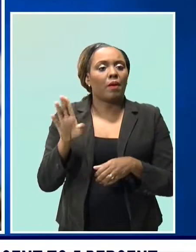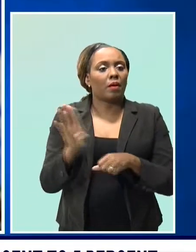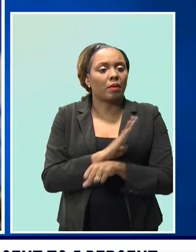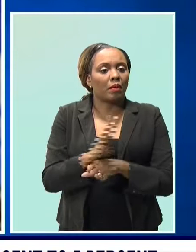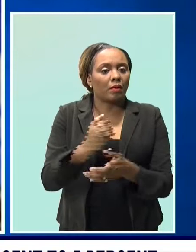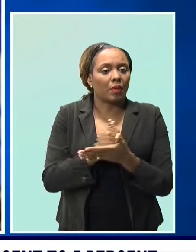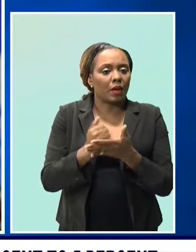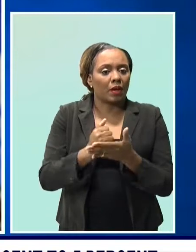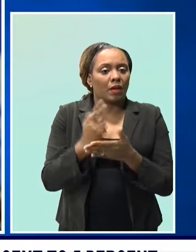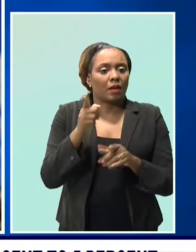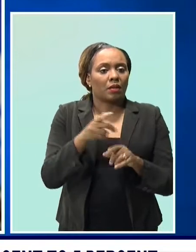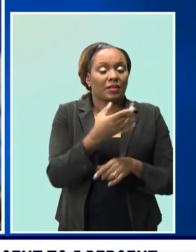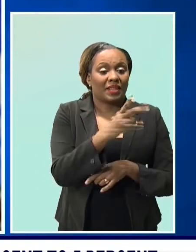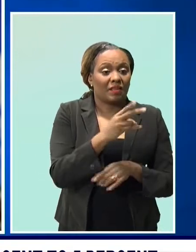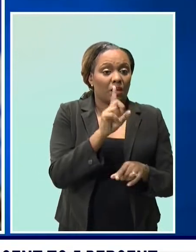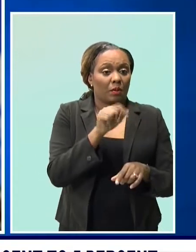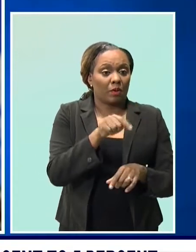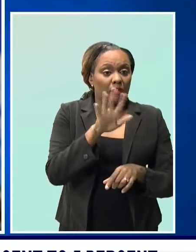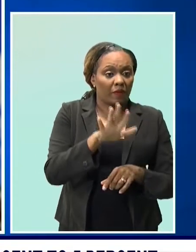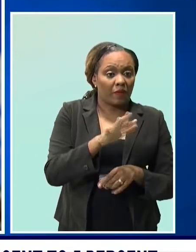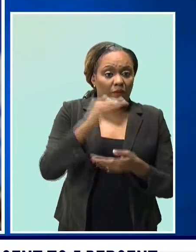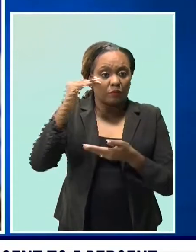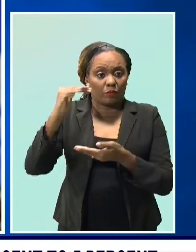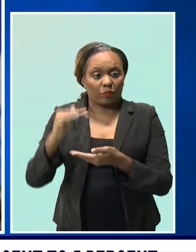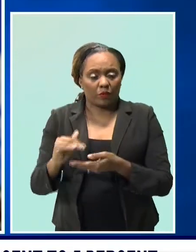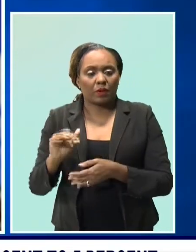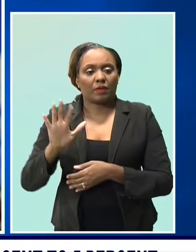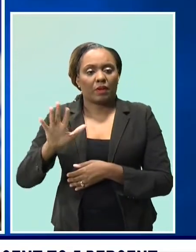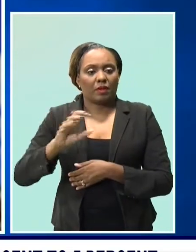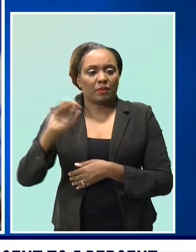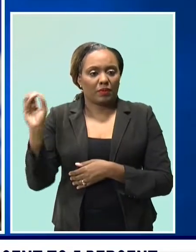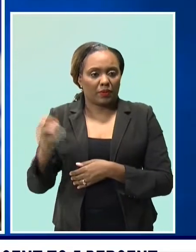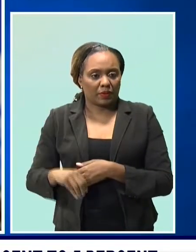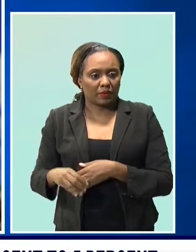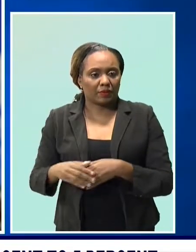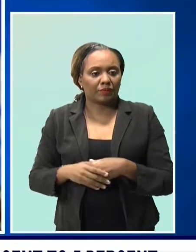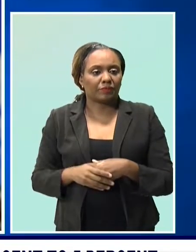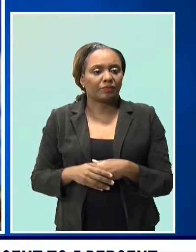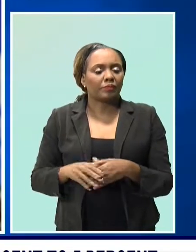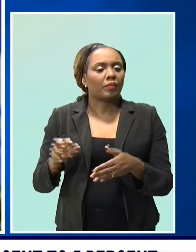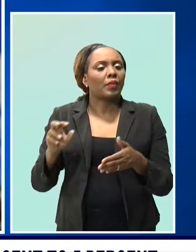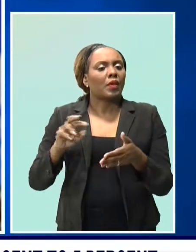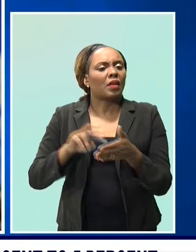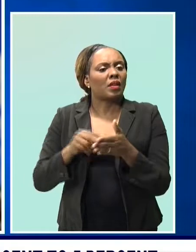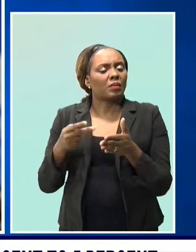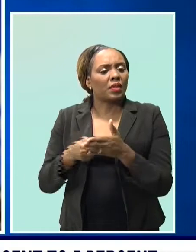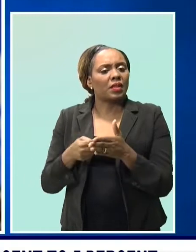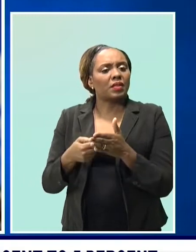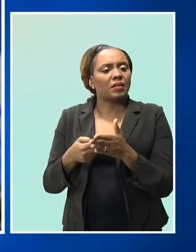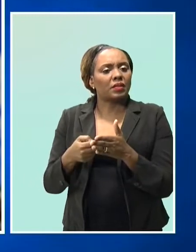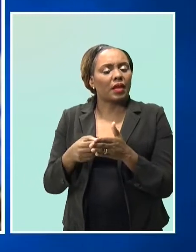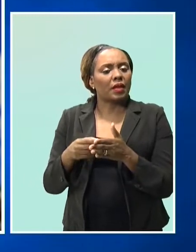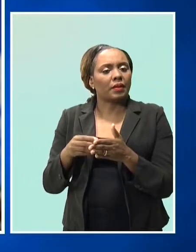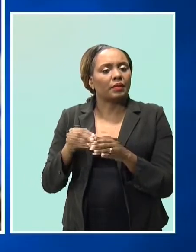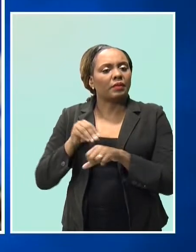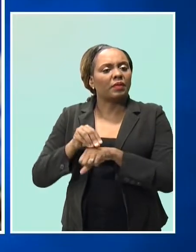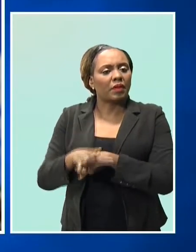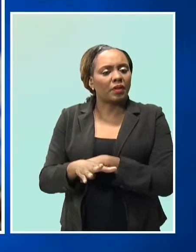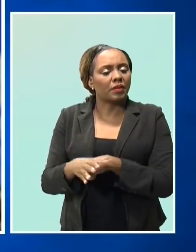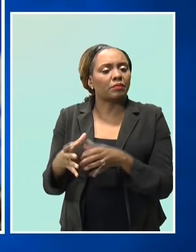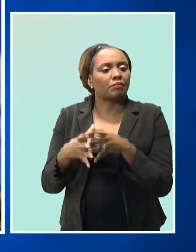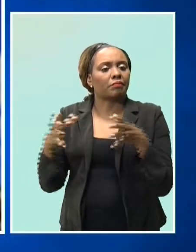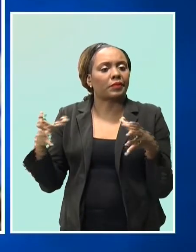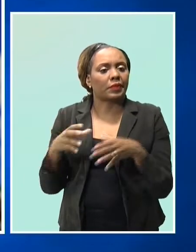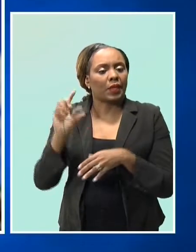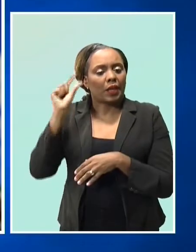5%. This essentially refers to the amount of government paper, like government bonds, they are required to hold. In addition to that, the